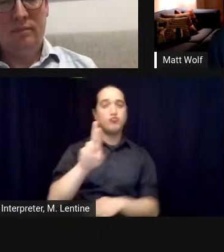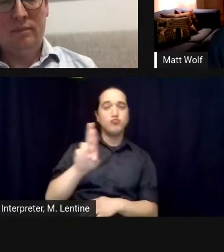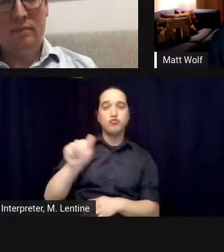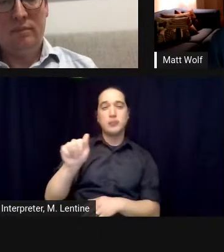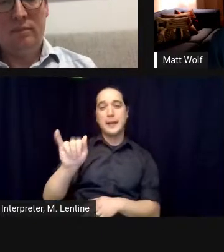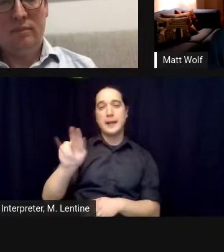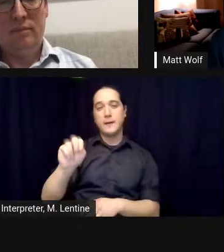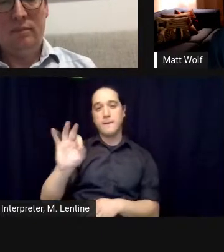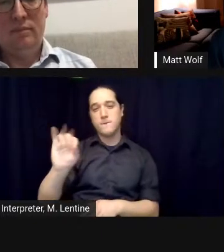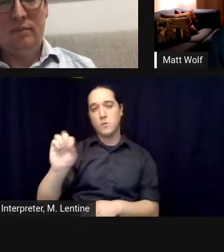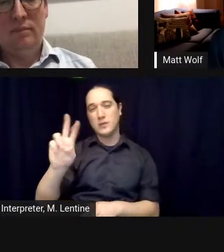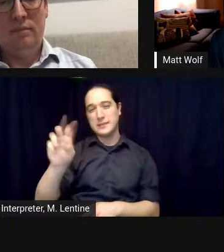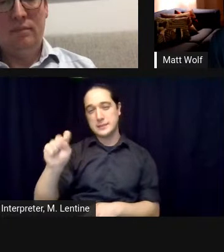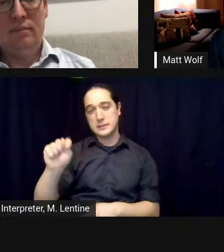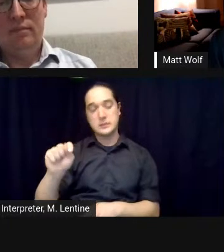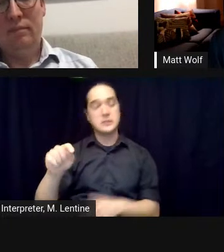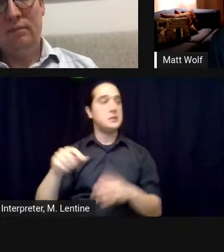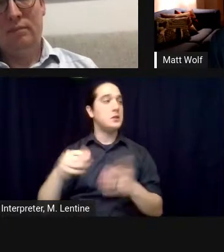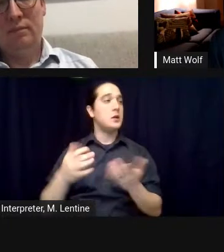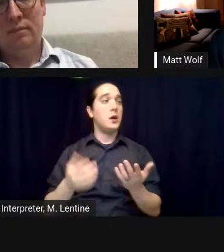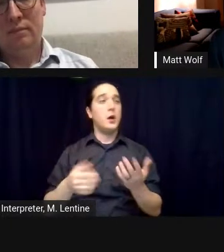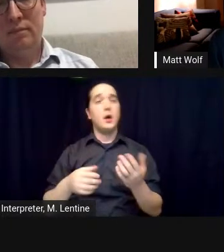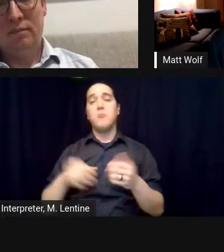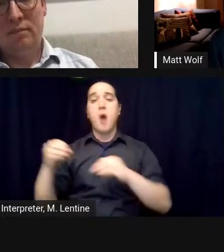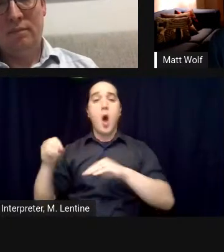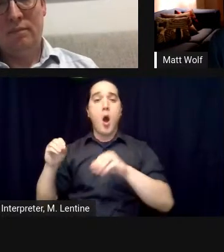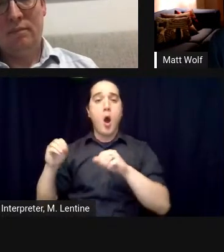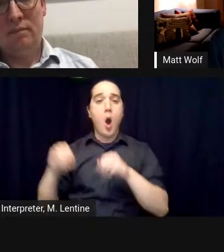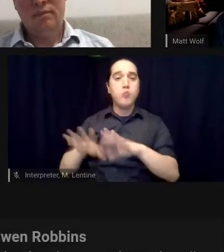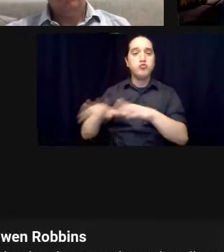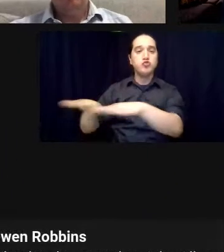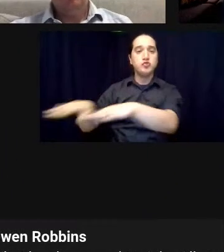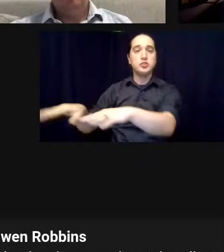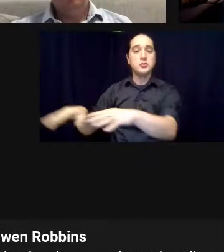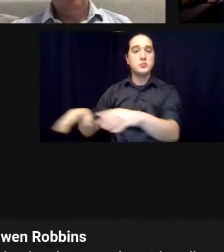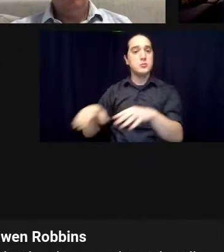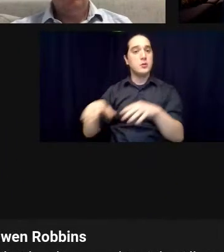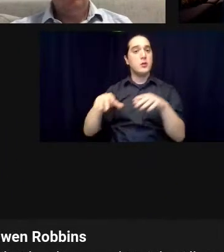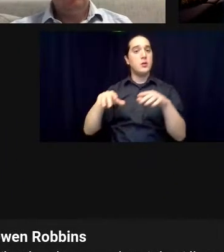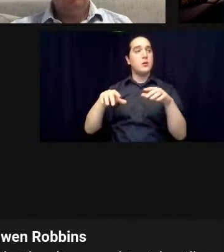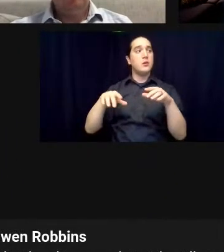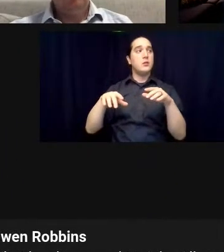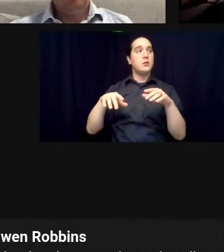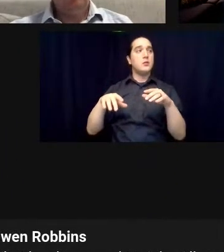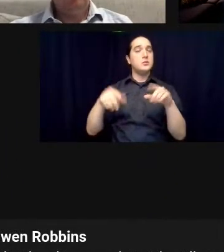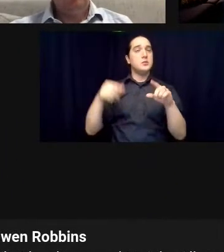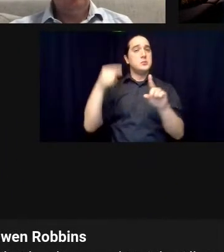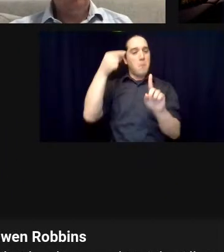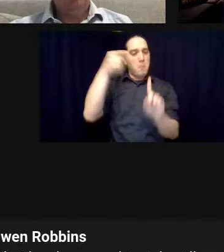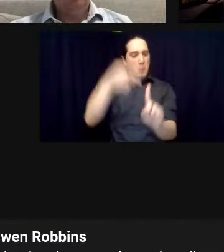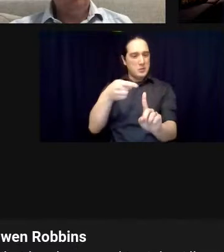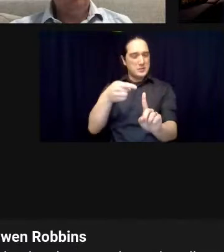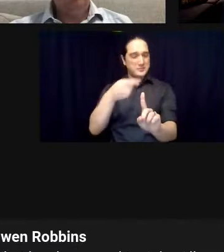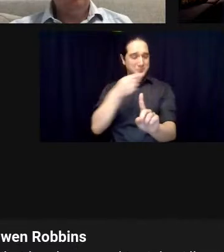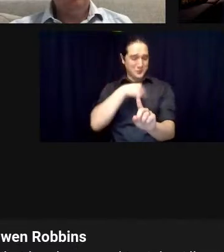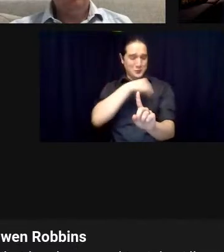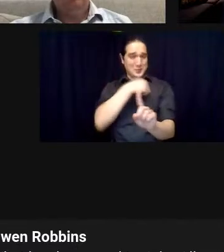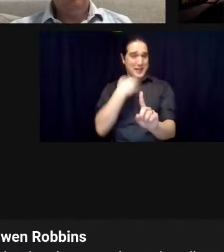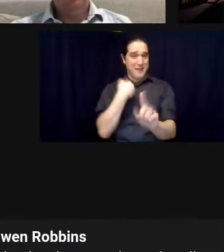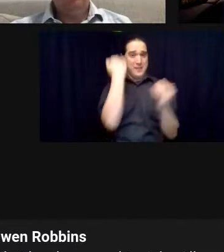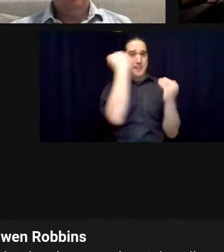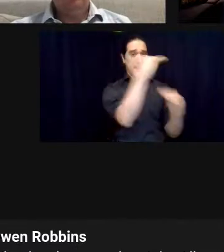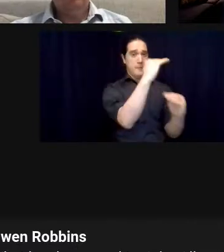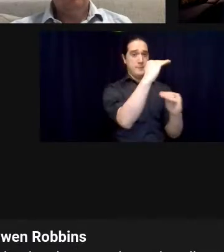reef in an ocean that's only 40 feet long so you know rather than uh being